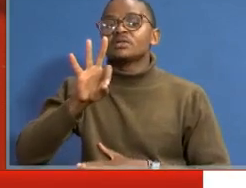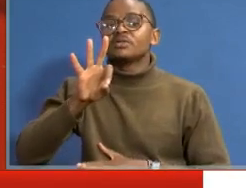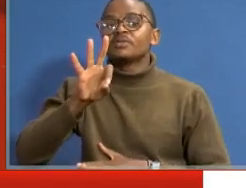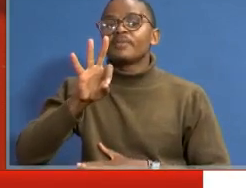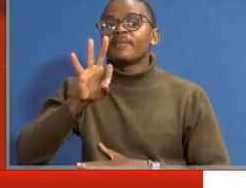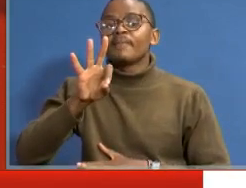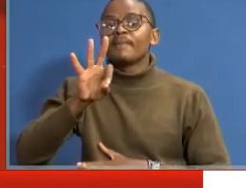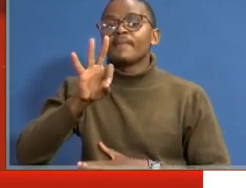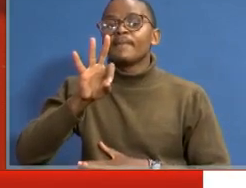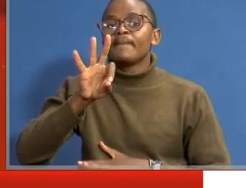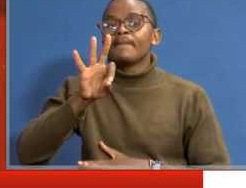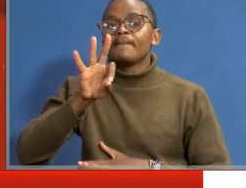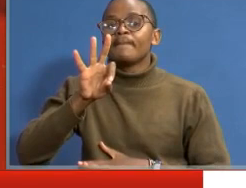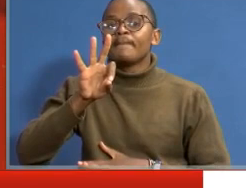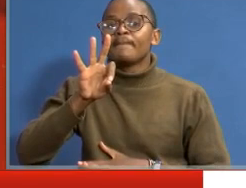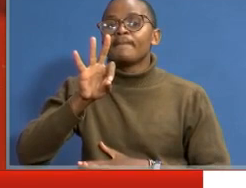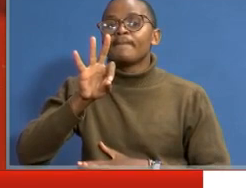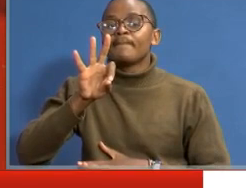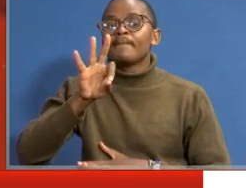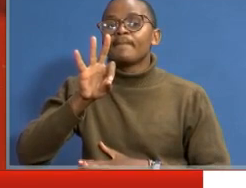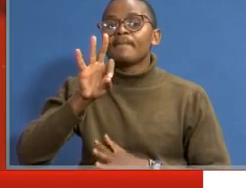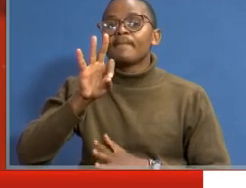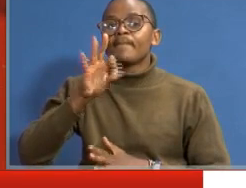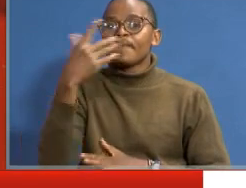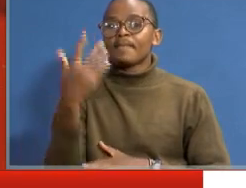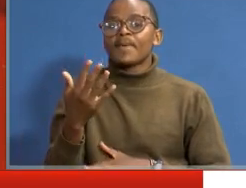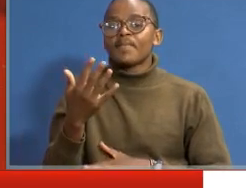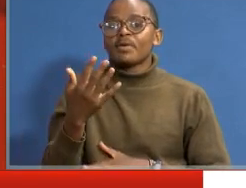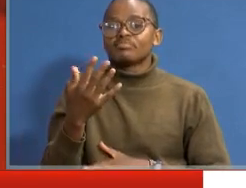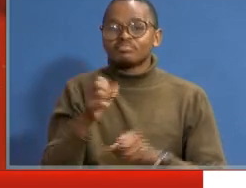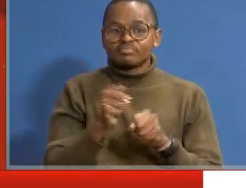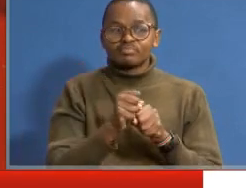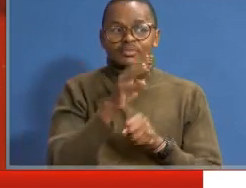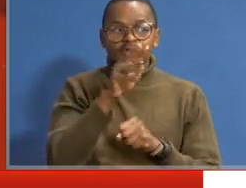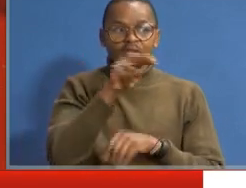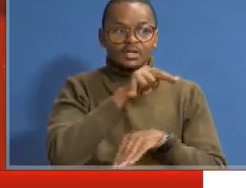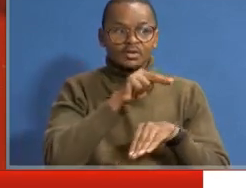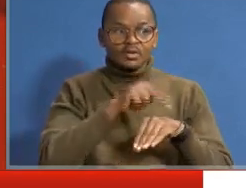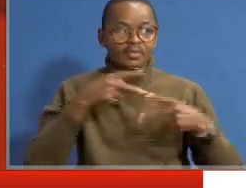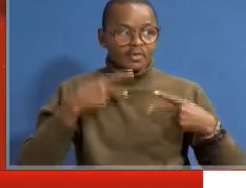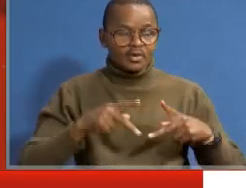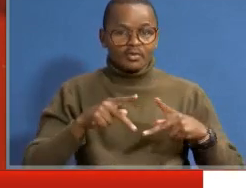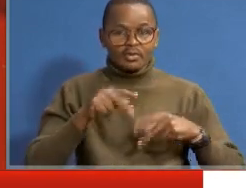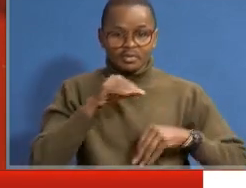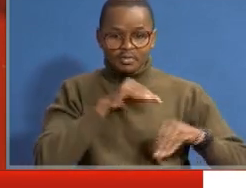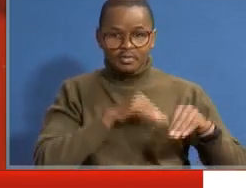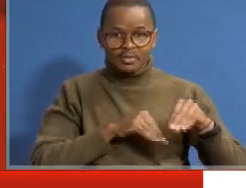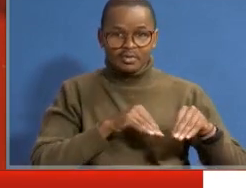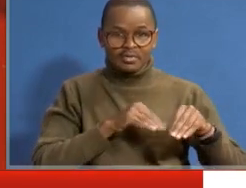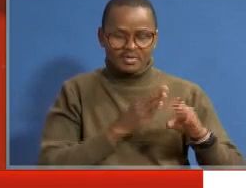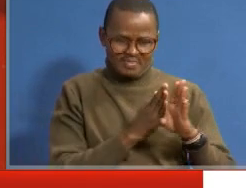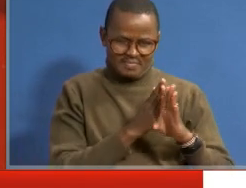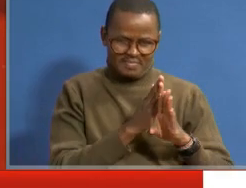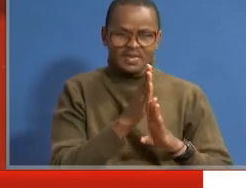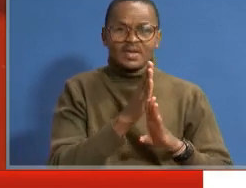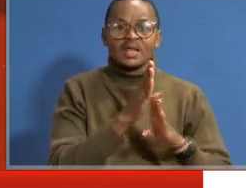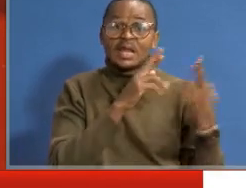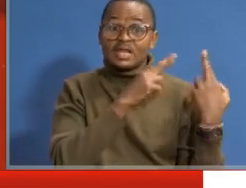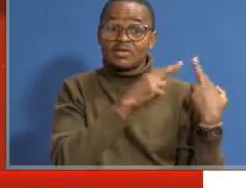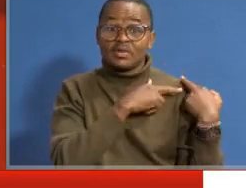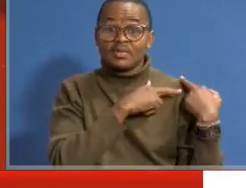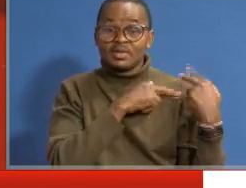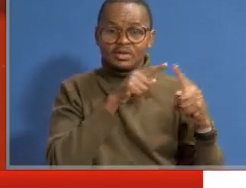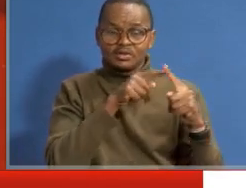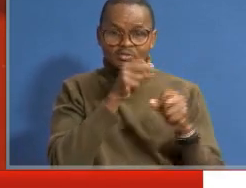paper 14. And the National Council for Persons with Disability, the commandit of the National Council,